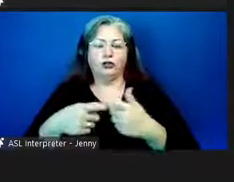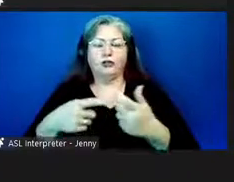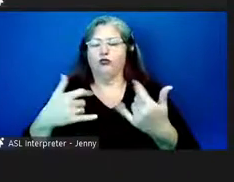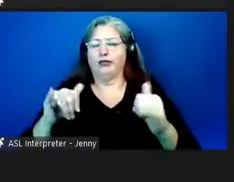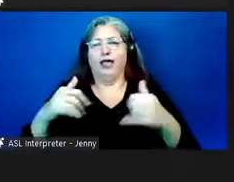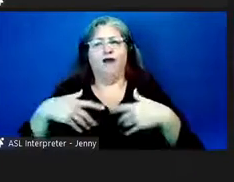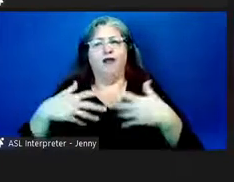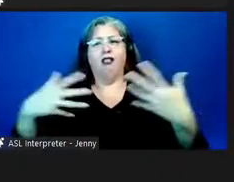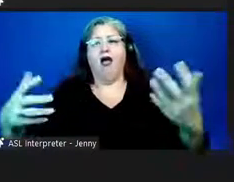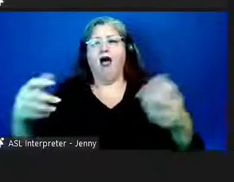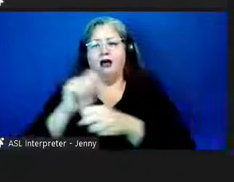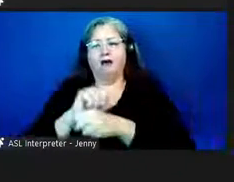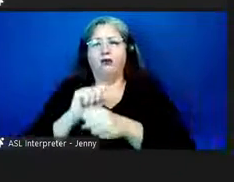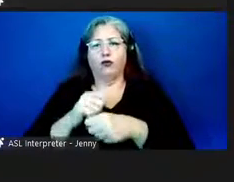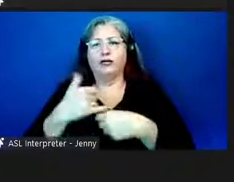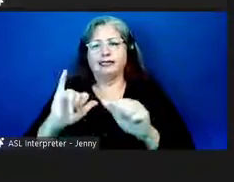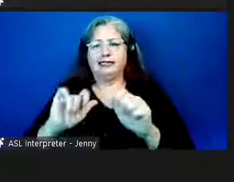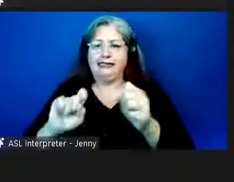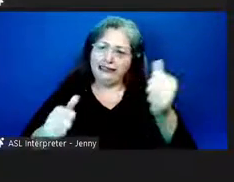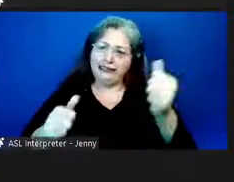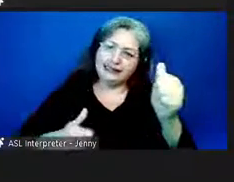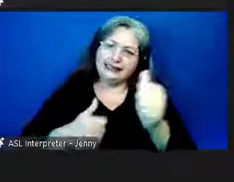to do very important